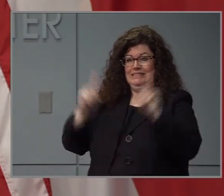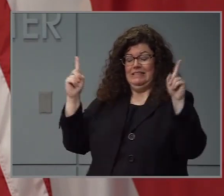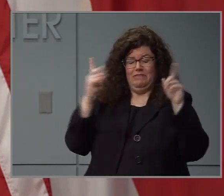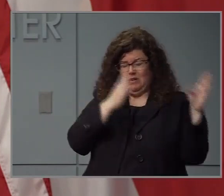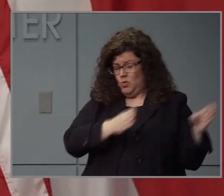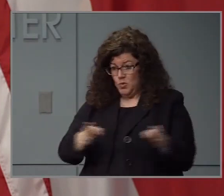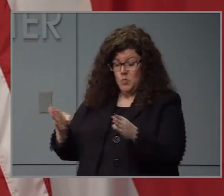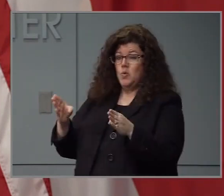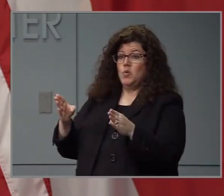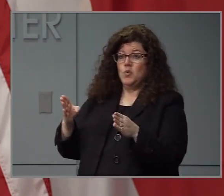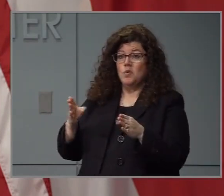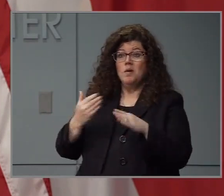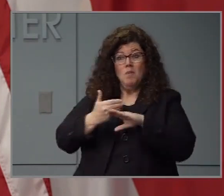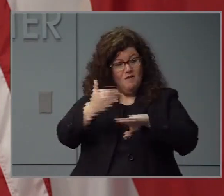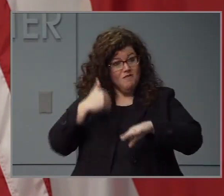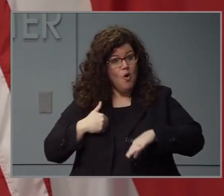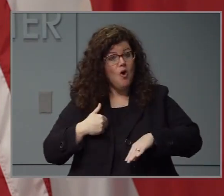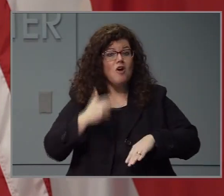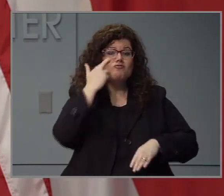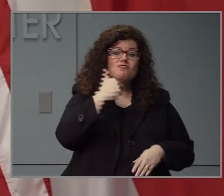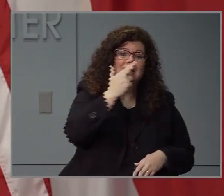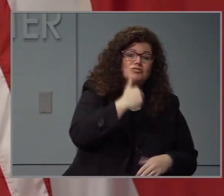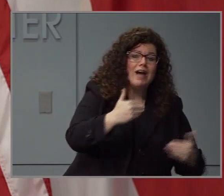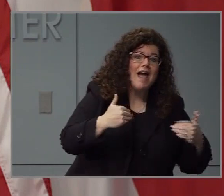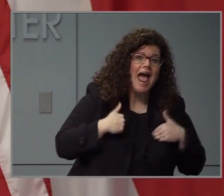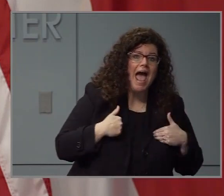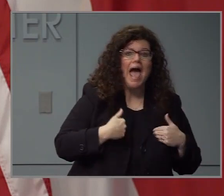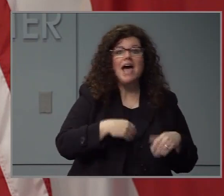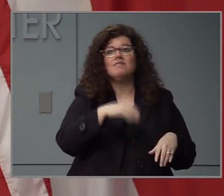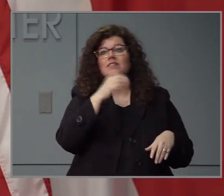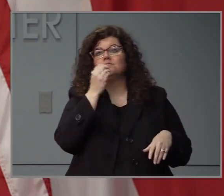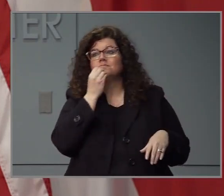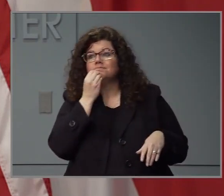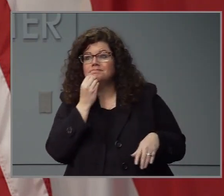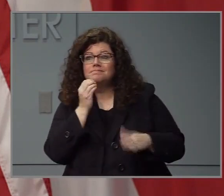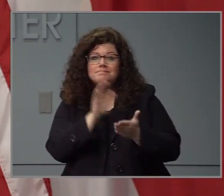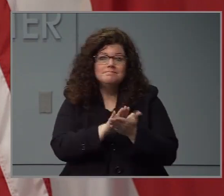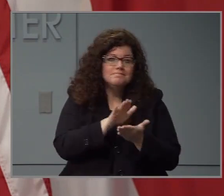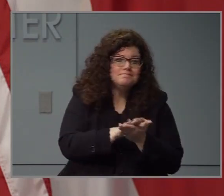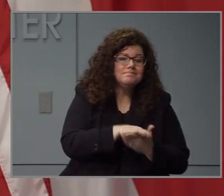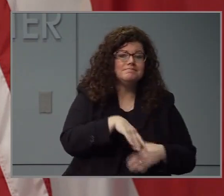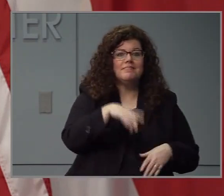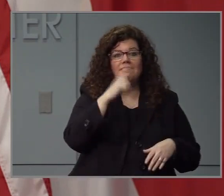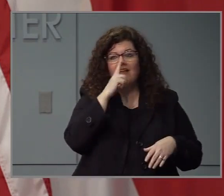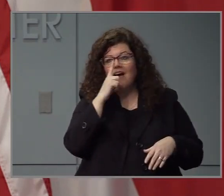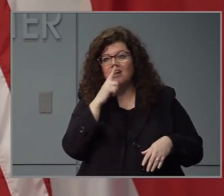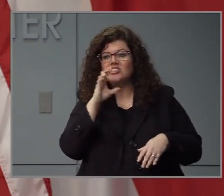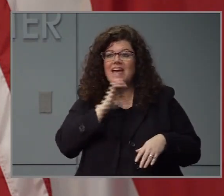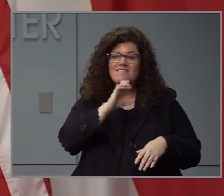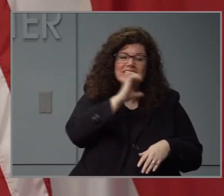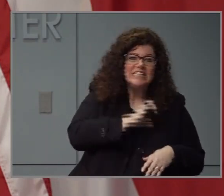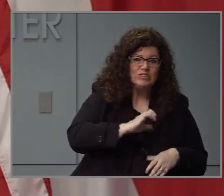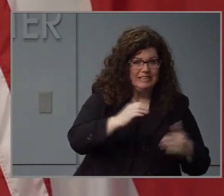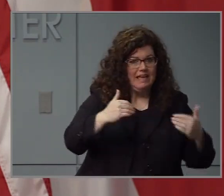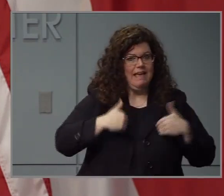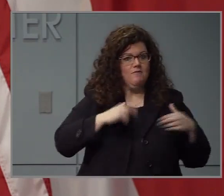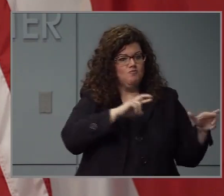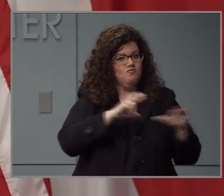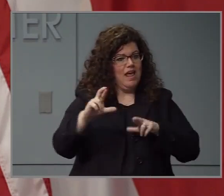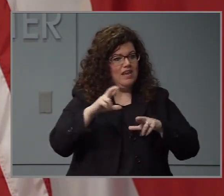restaurants, schools, universities, workplace cafeterias, and other commercial locations.